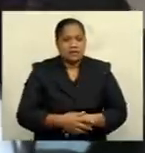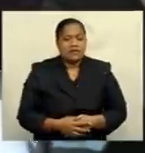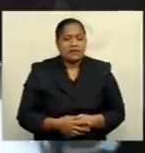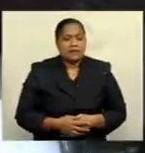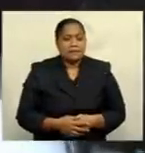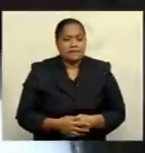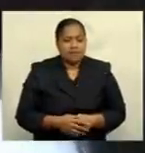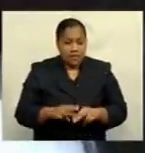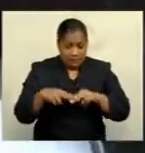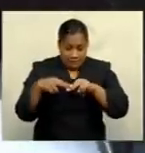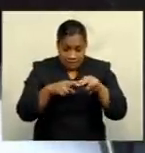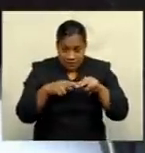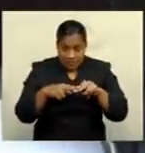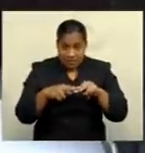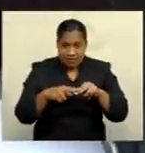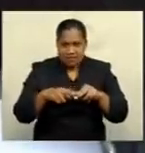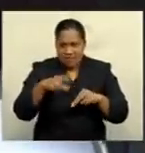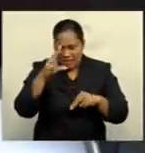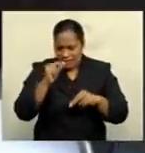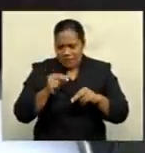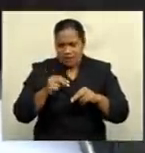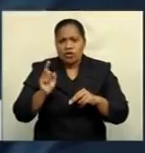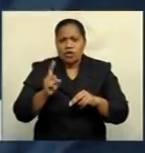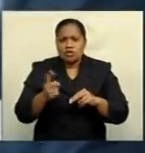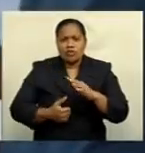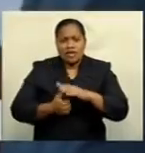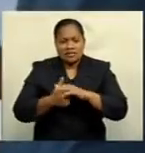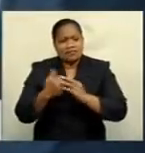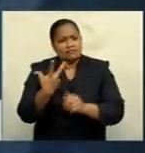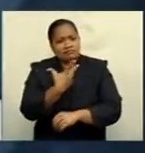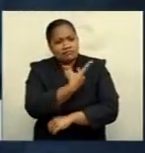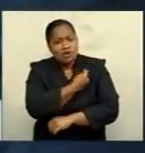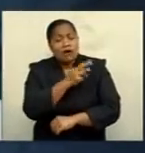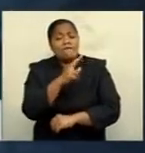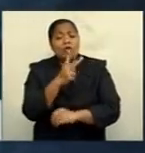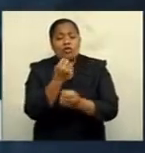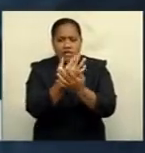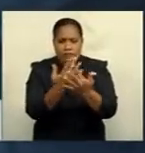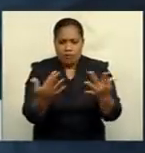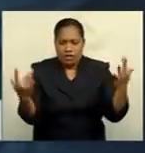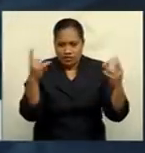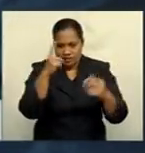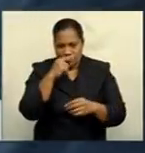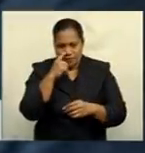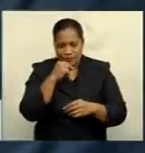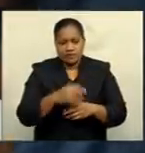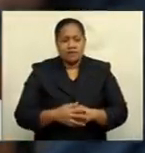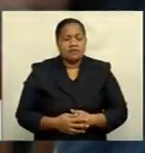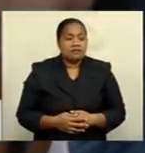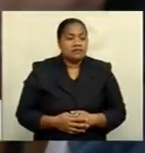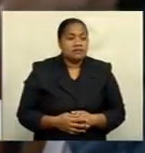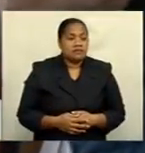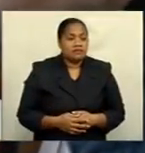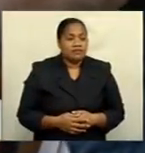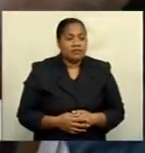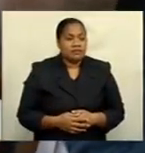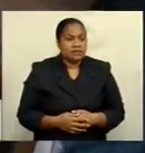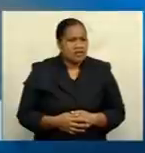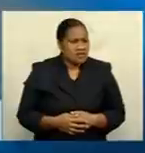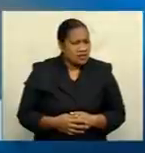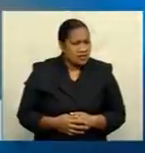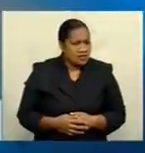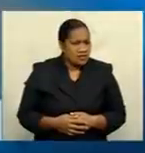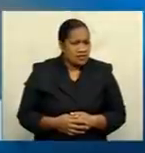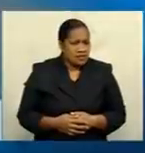Fiji to access COVID-19 vaccines for its targeted population. At moment, as you're aware, the generous contributions that are being